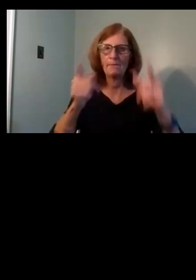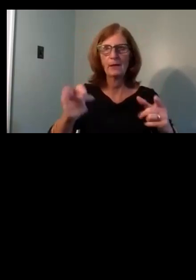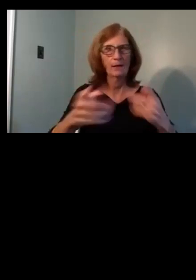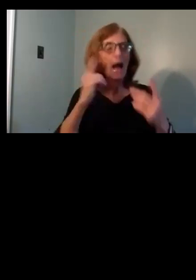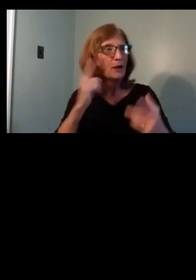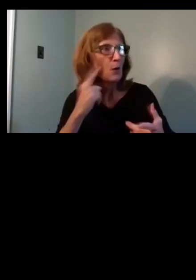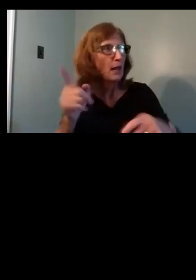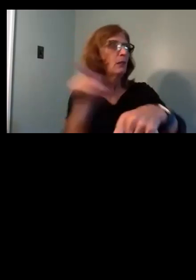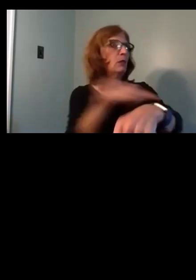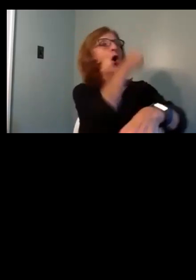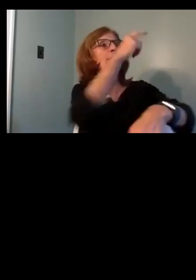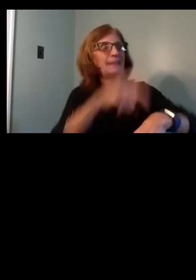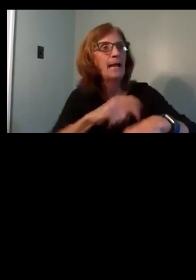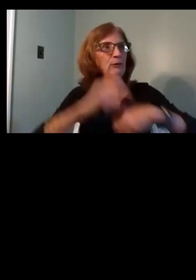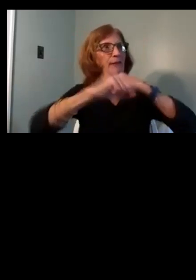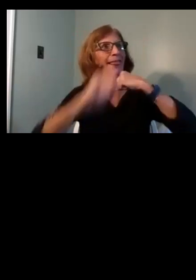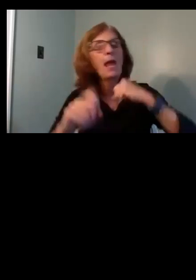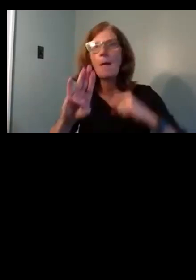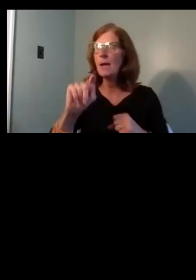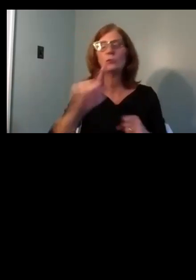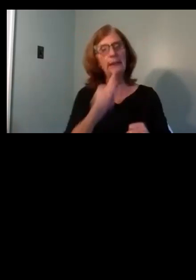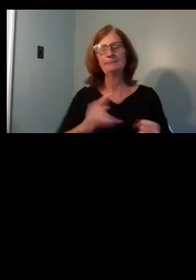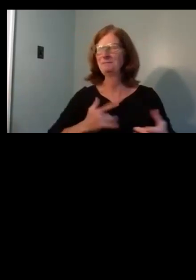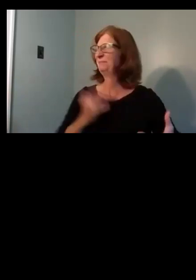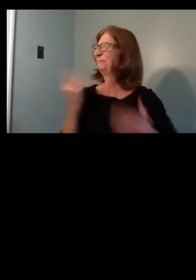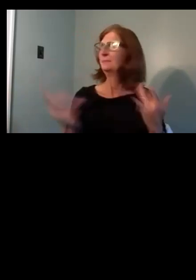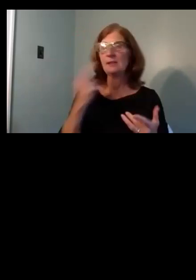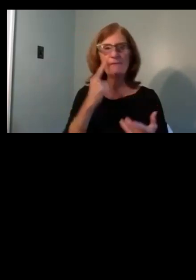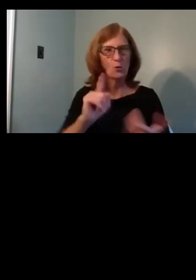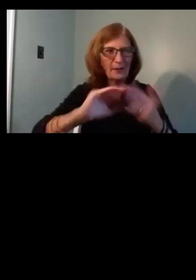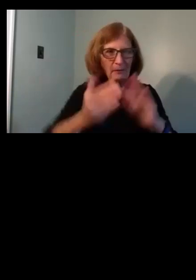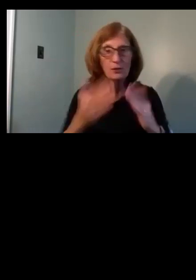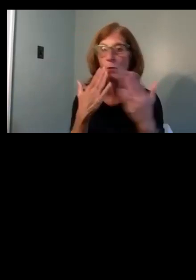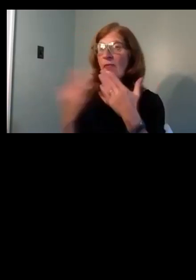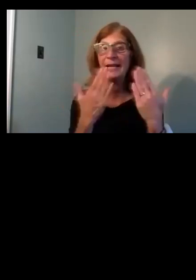making that simple announcement. But it is an exciting opportunity for the community. So thank you all.